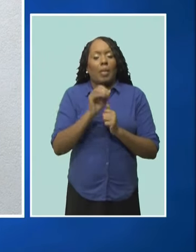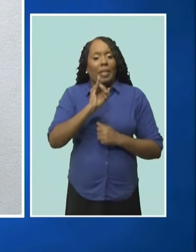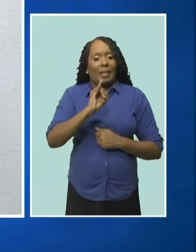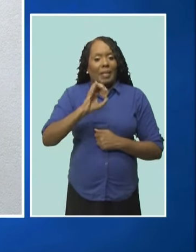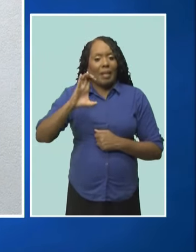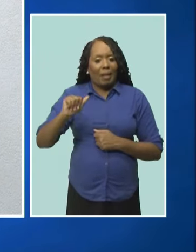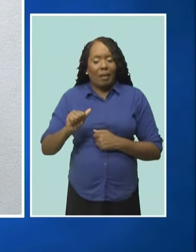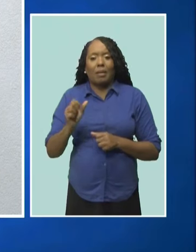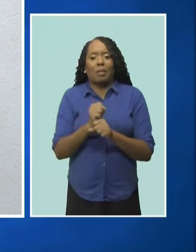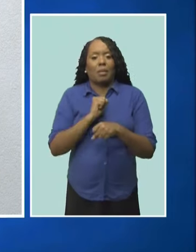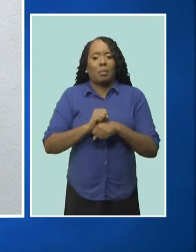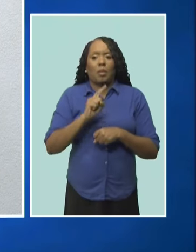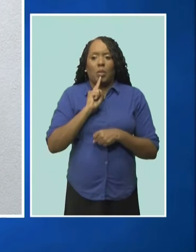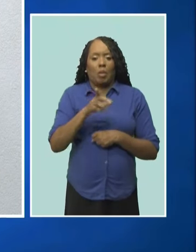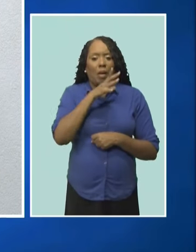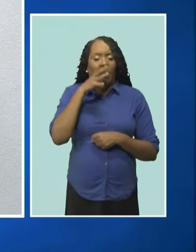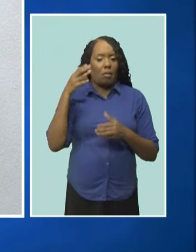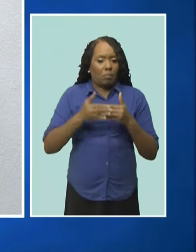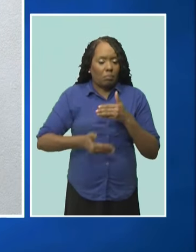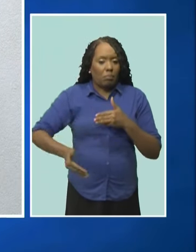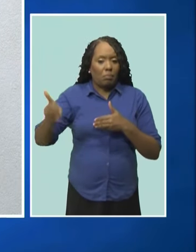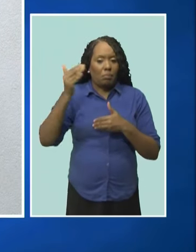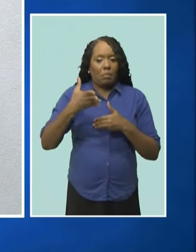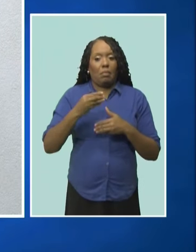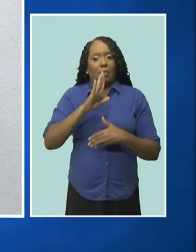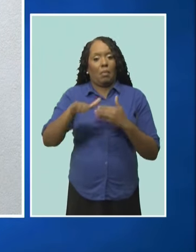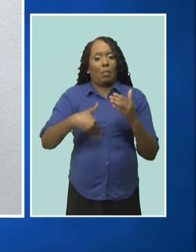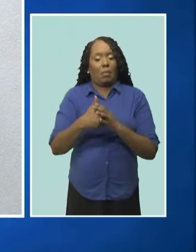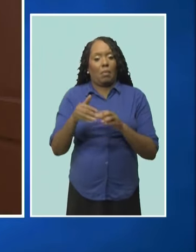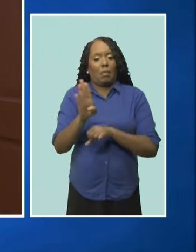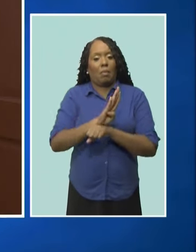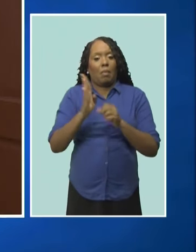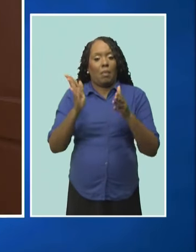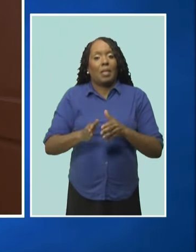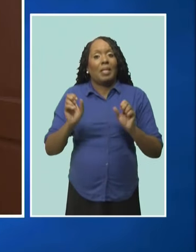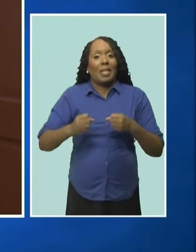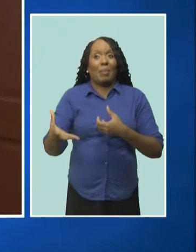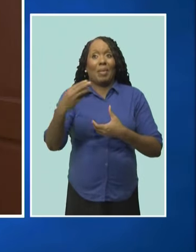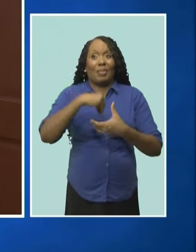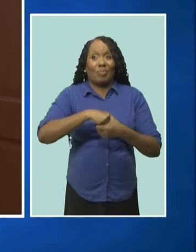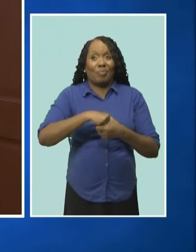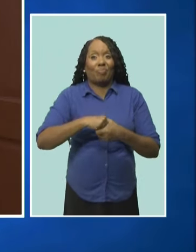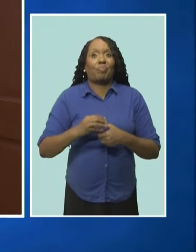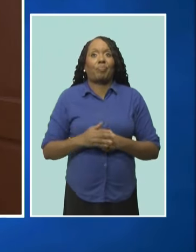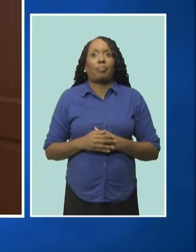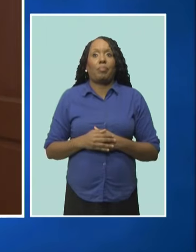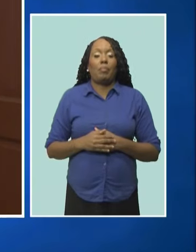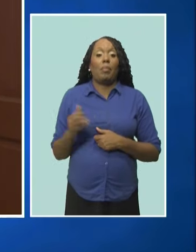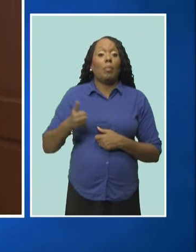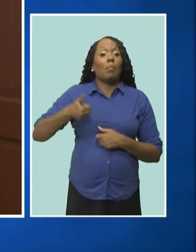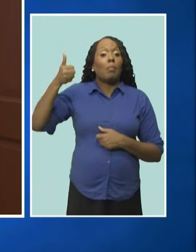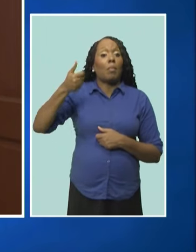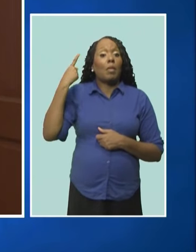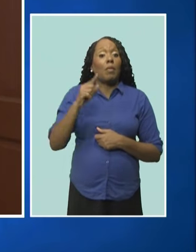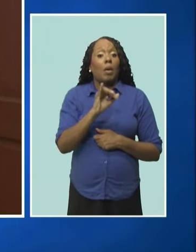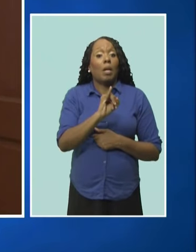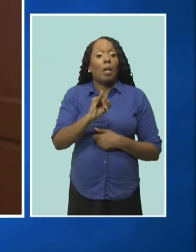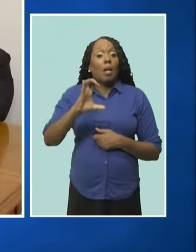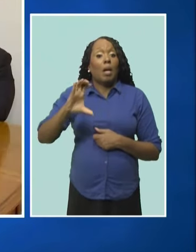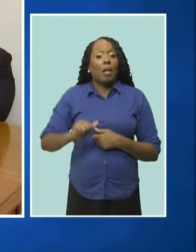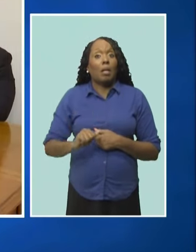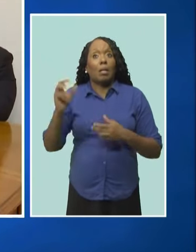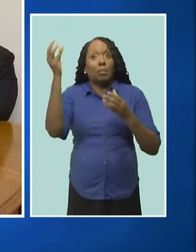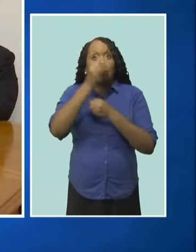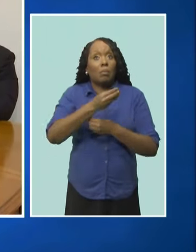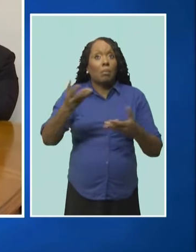keep the sector going forward and to bring along all Barbadians. Head of the ECO delegation in Barbados, Alistair Glein, provided